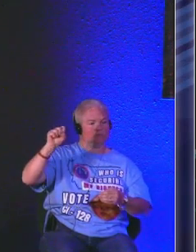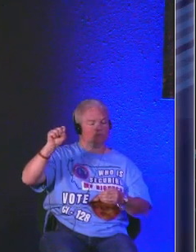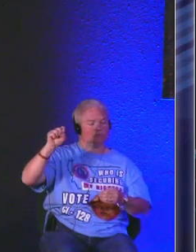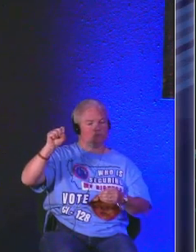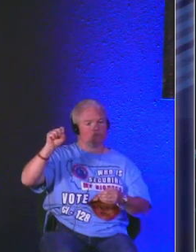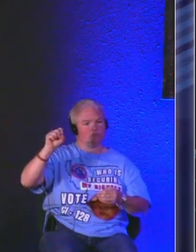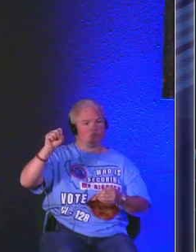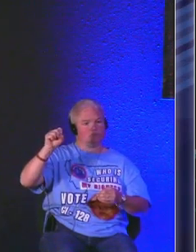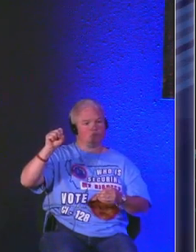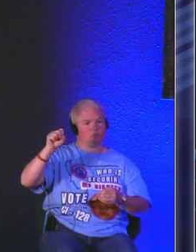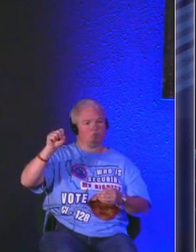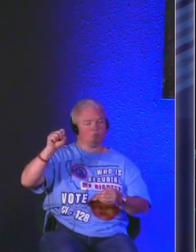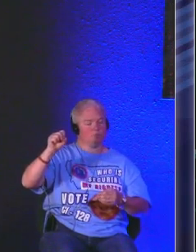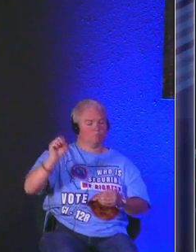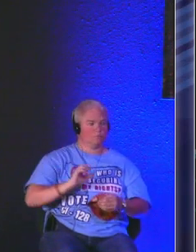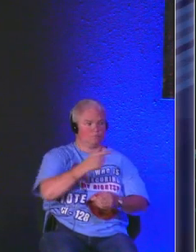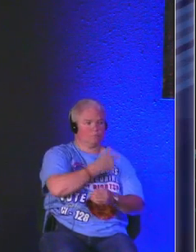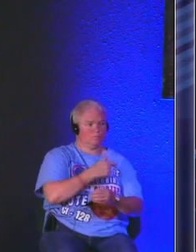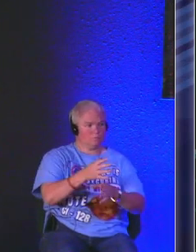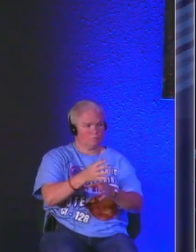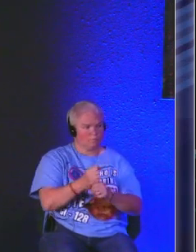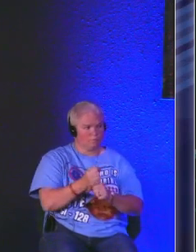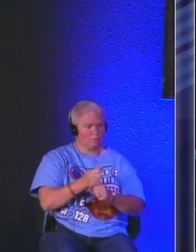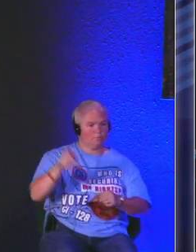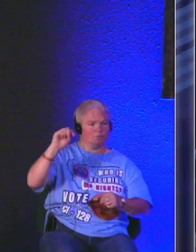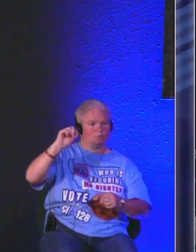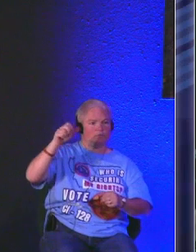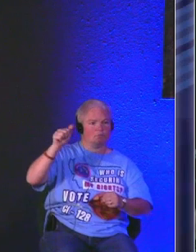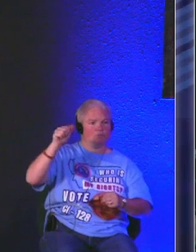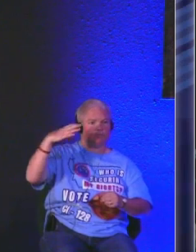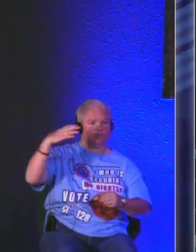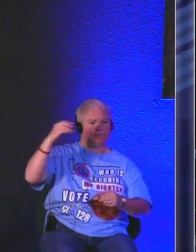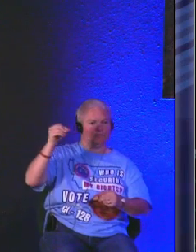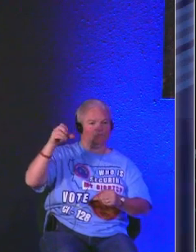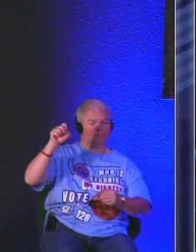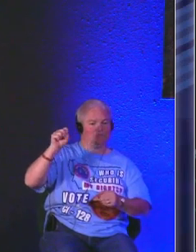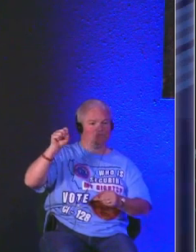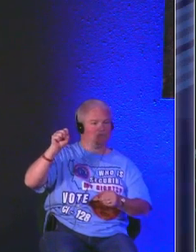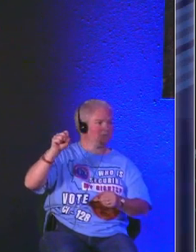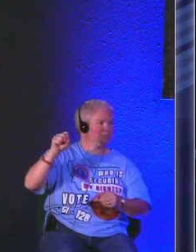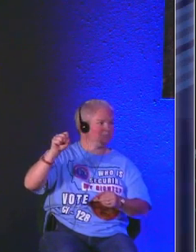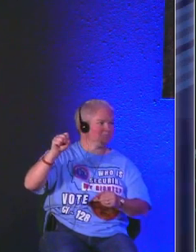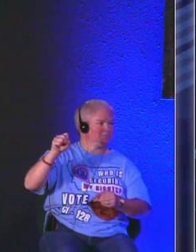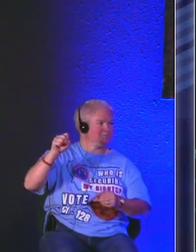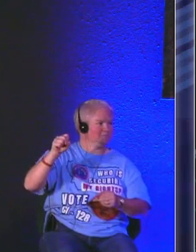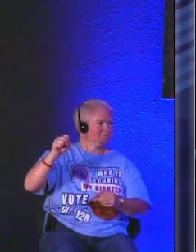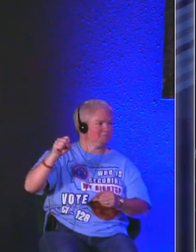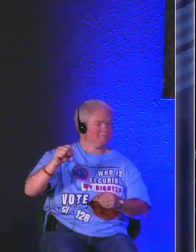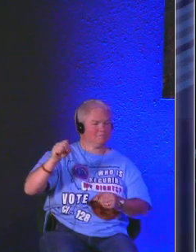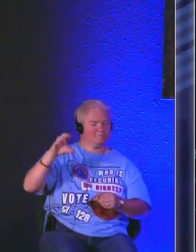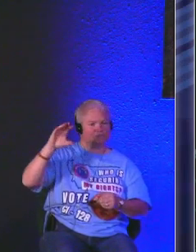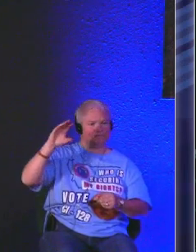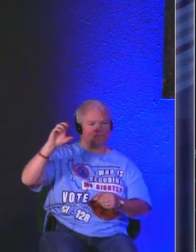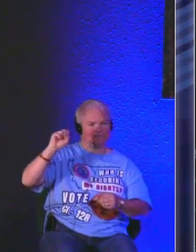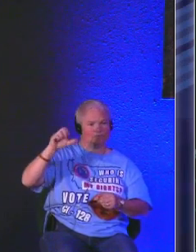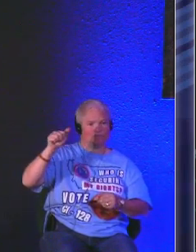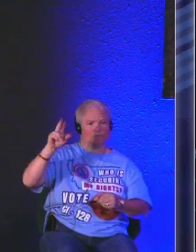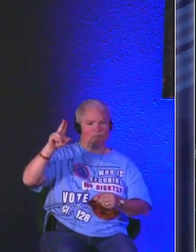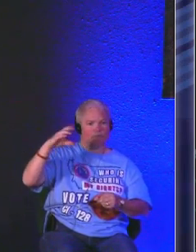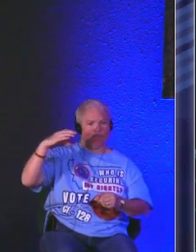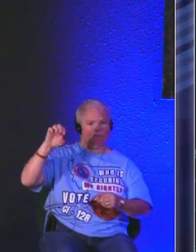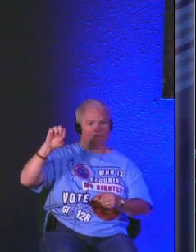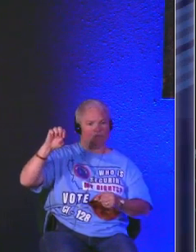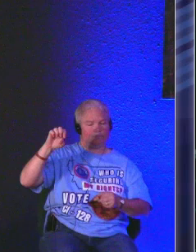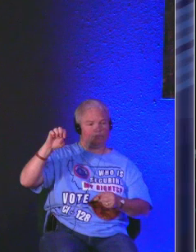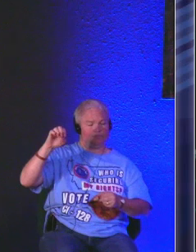and so we got him a little taco shells and some taco sauce and some goodies in